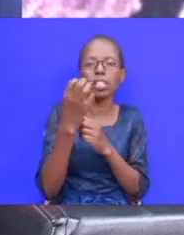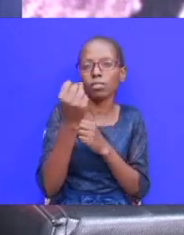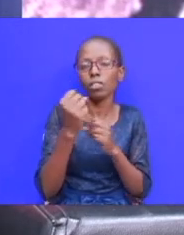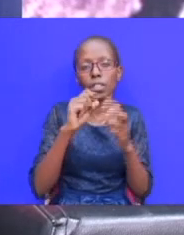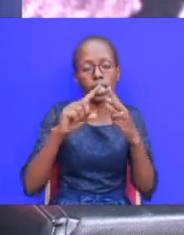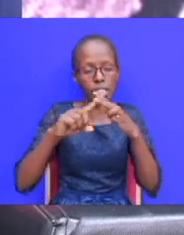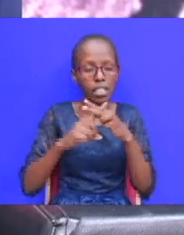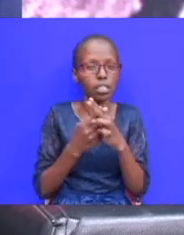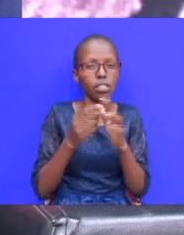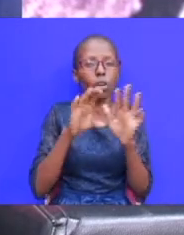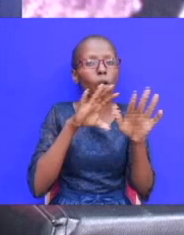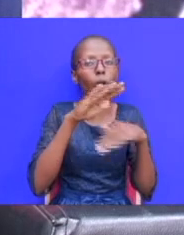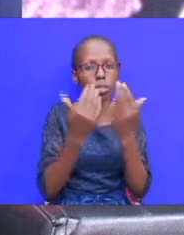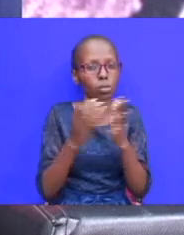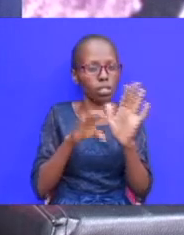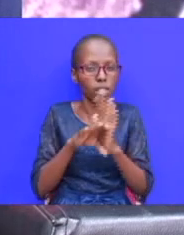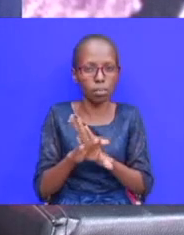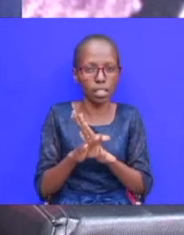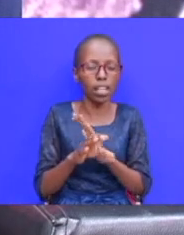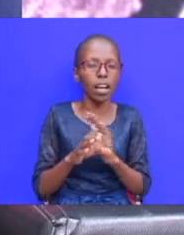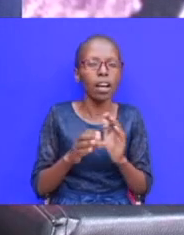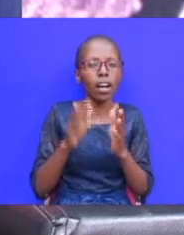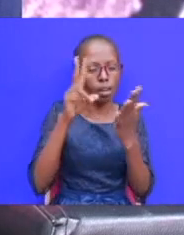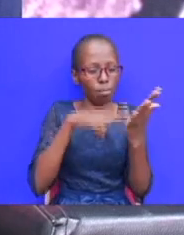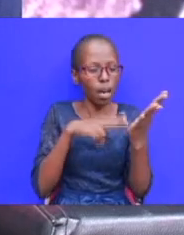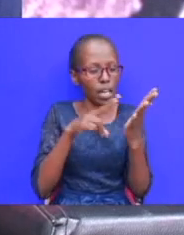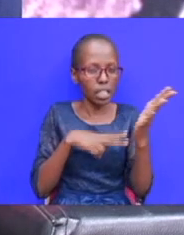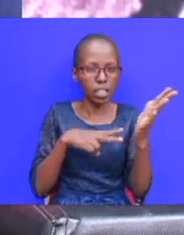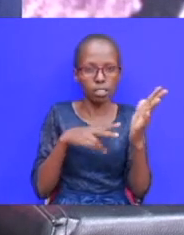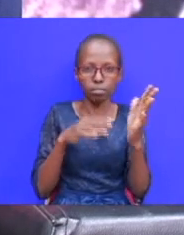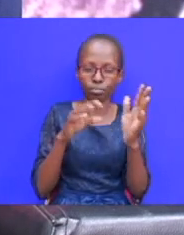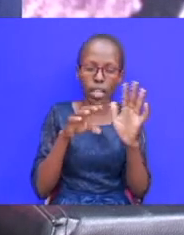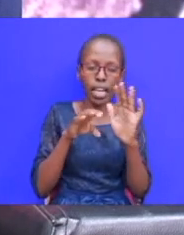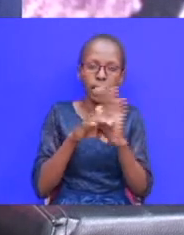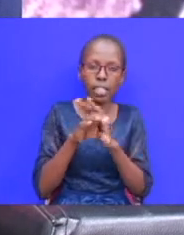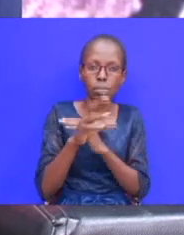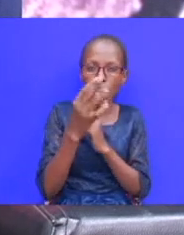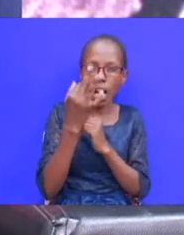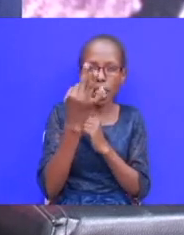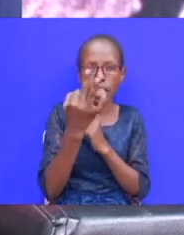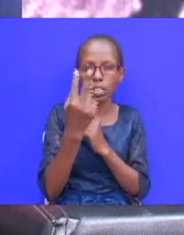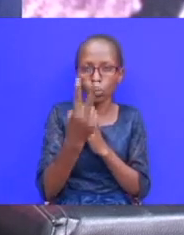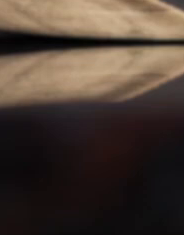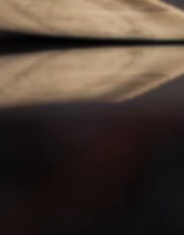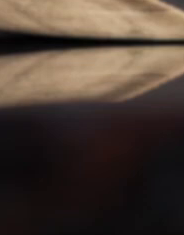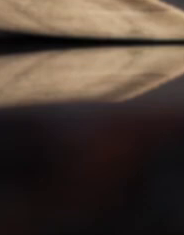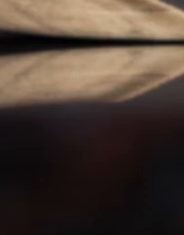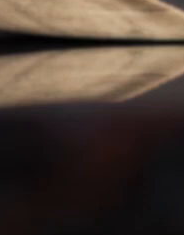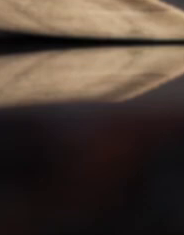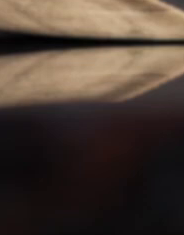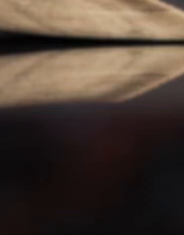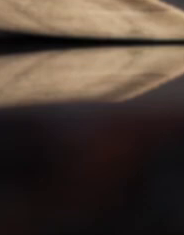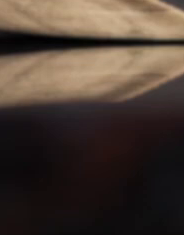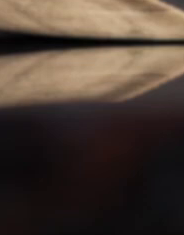all those chapters and i will read i'm reading genesis chapter number 32 and verse number 24 it says and